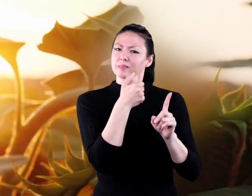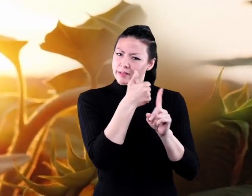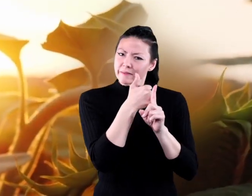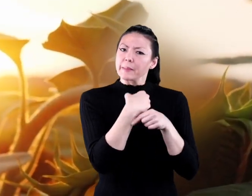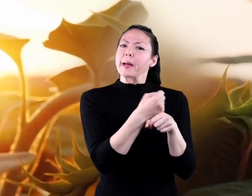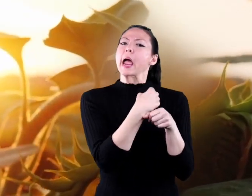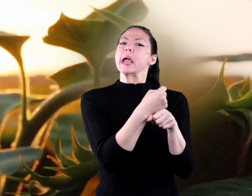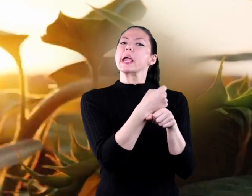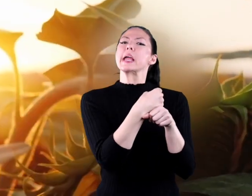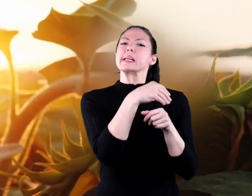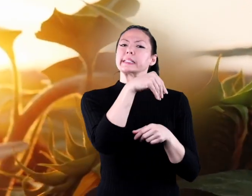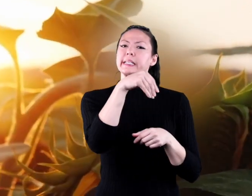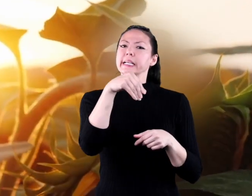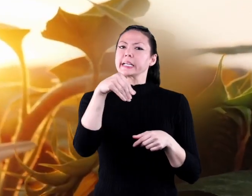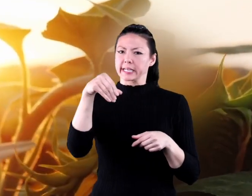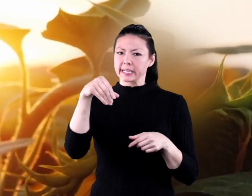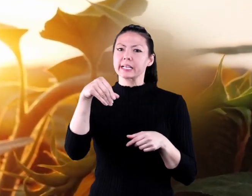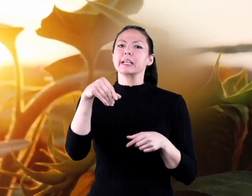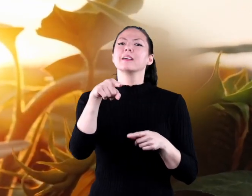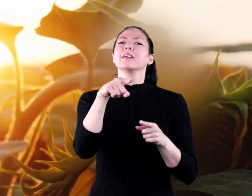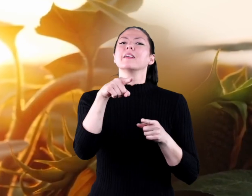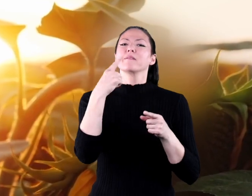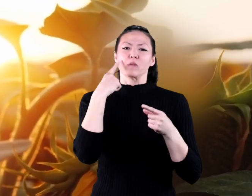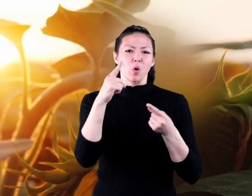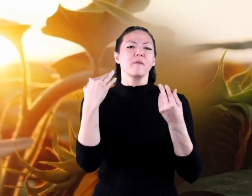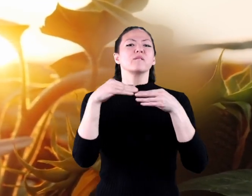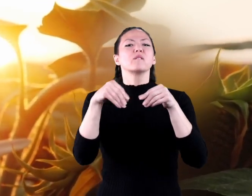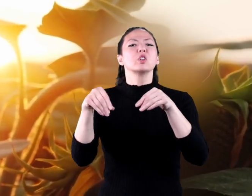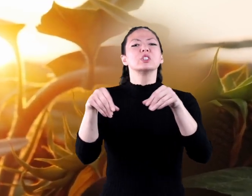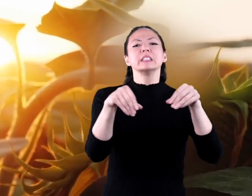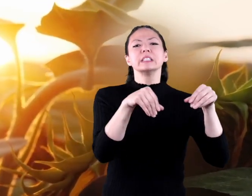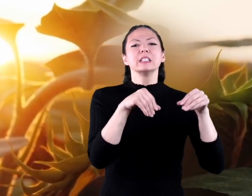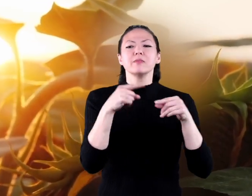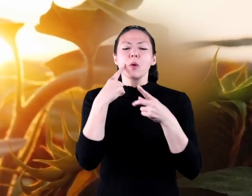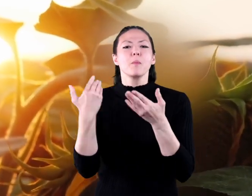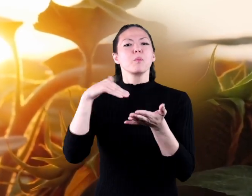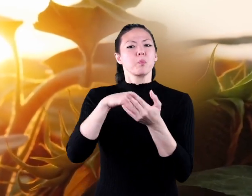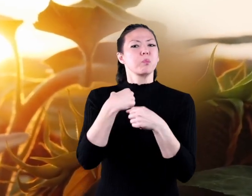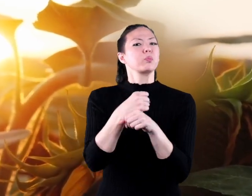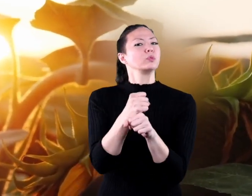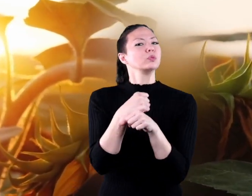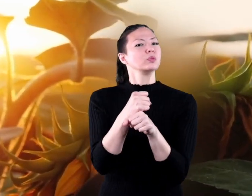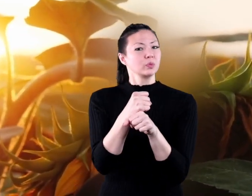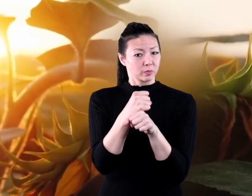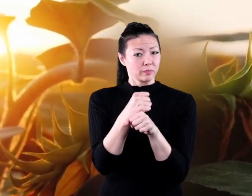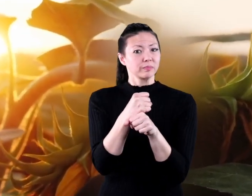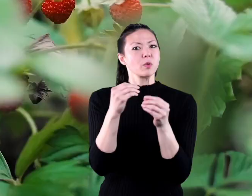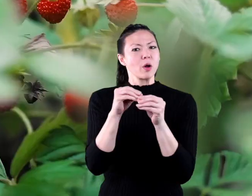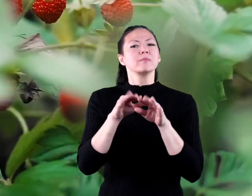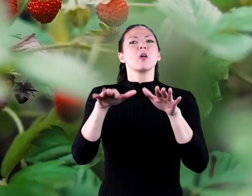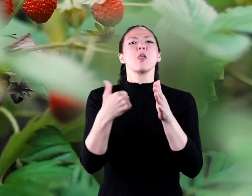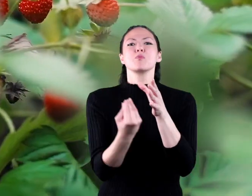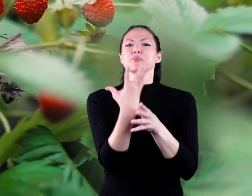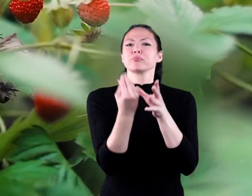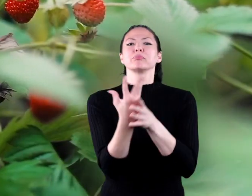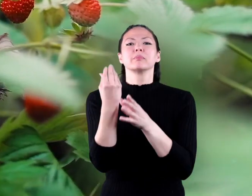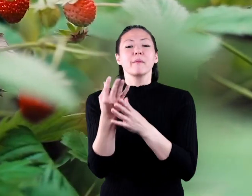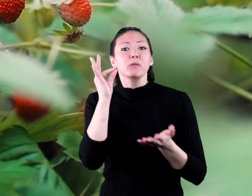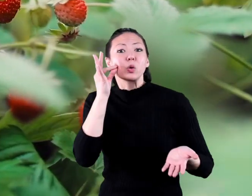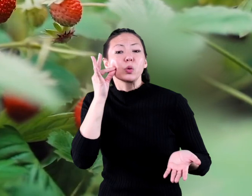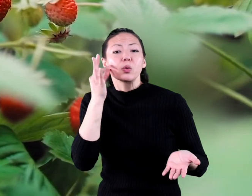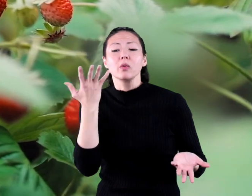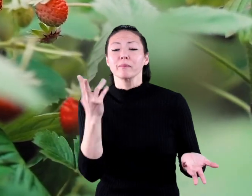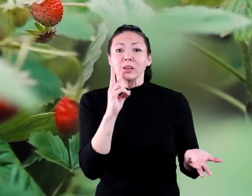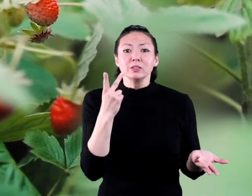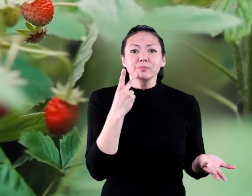flowers are the seed-making part of the plant, are used for fertilization so the plant can reproduce and sometimes turn into